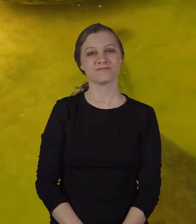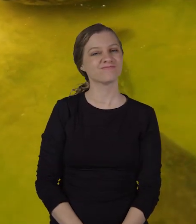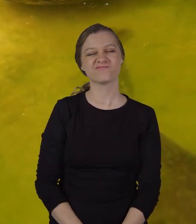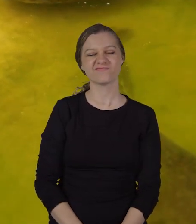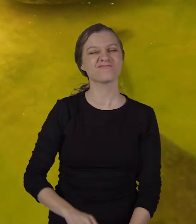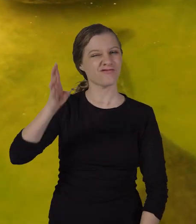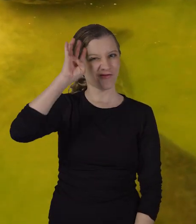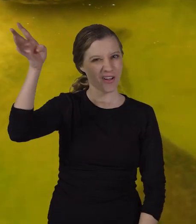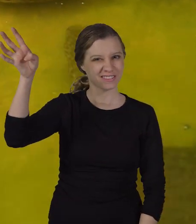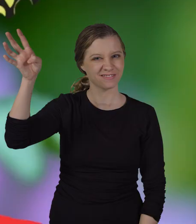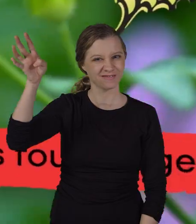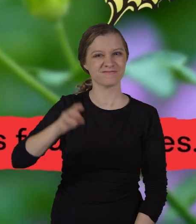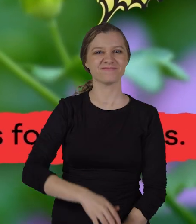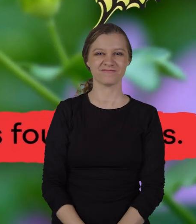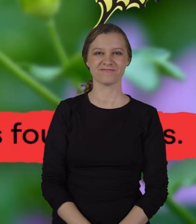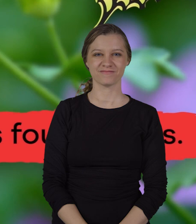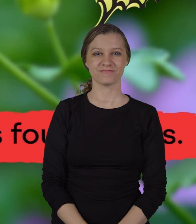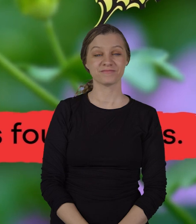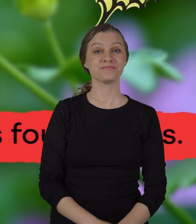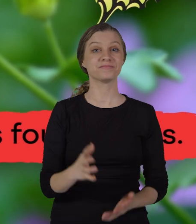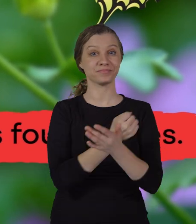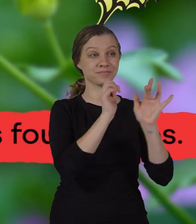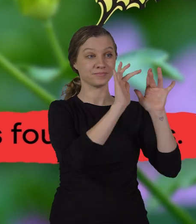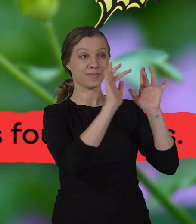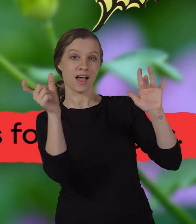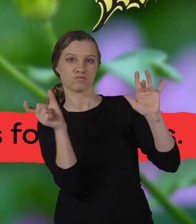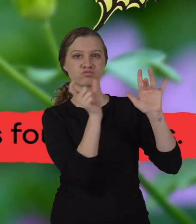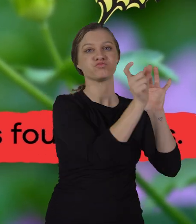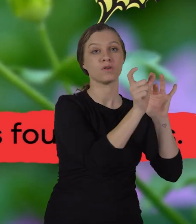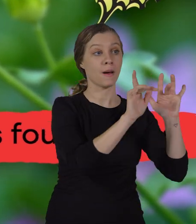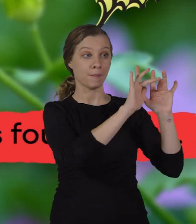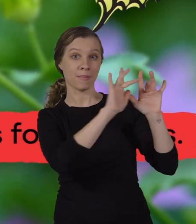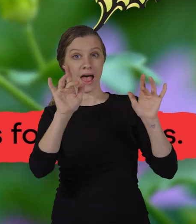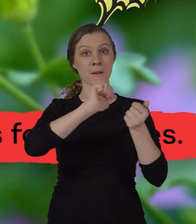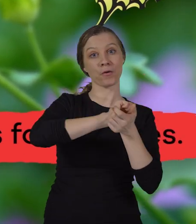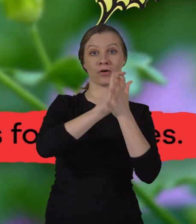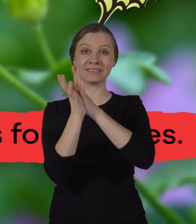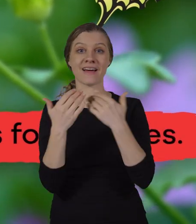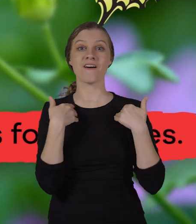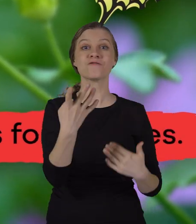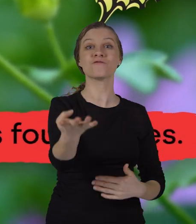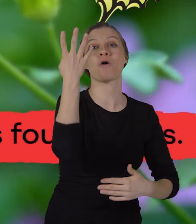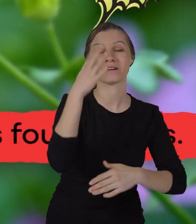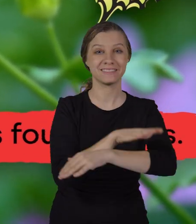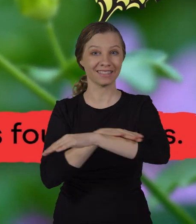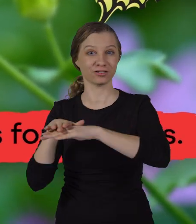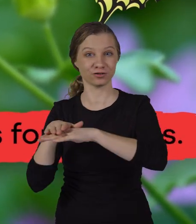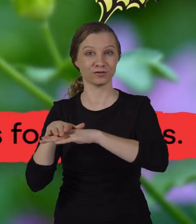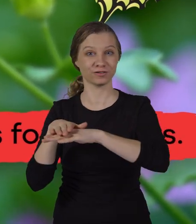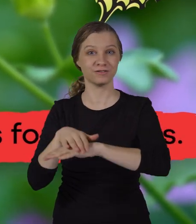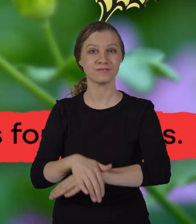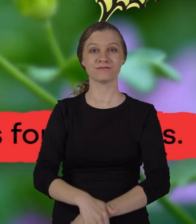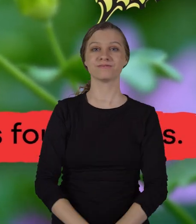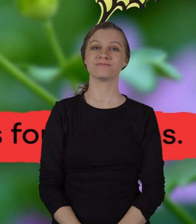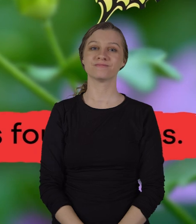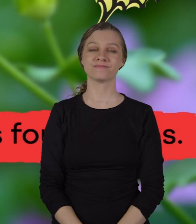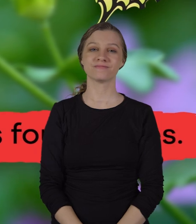false fill in the blank blank metamorphosis has four stages